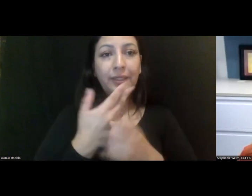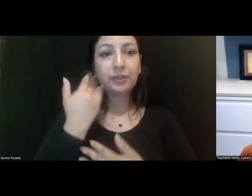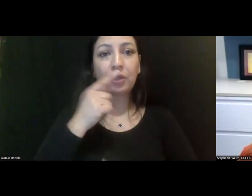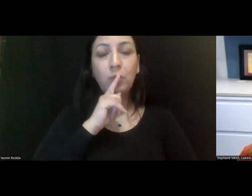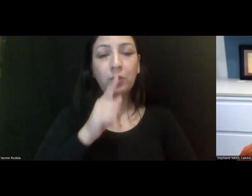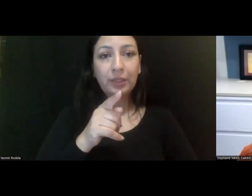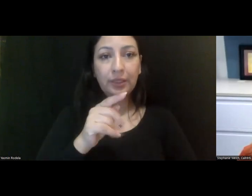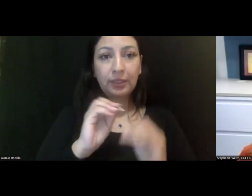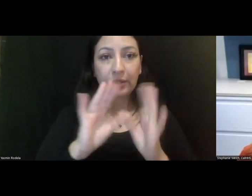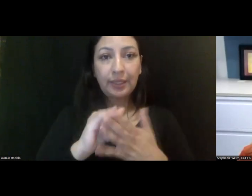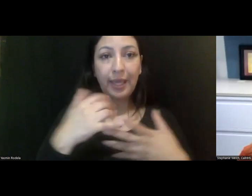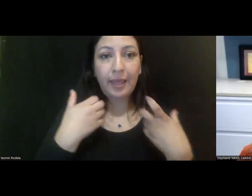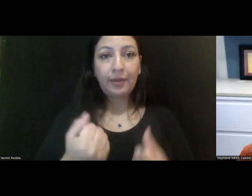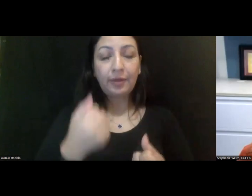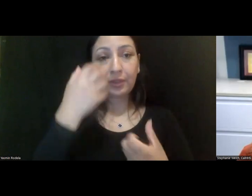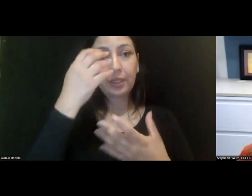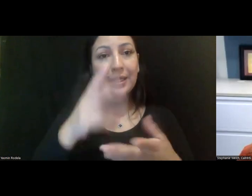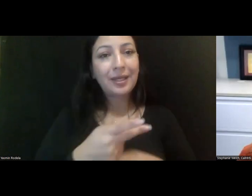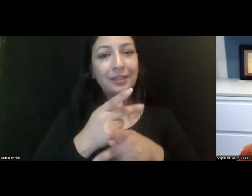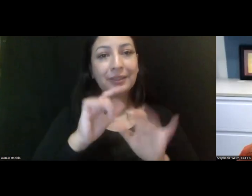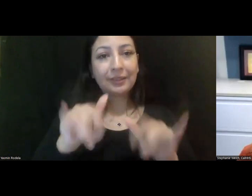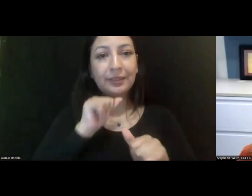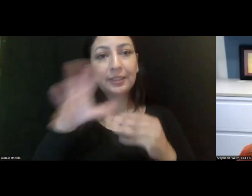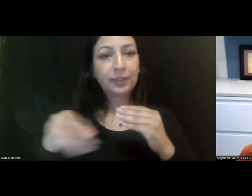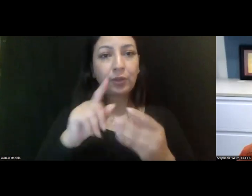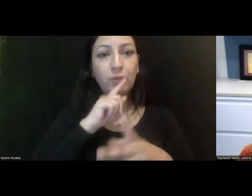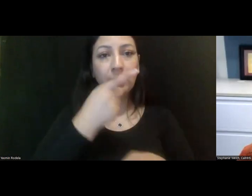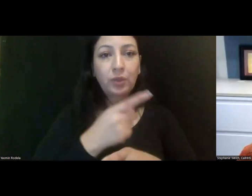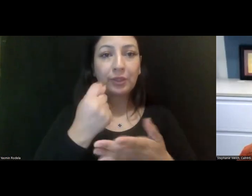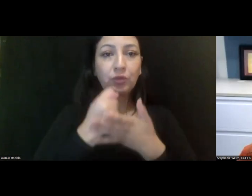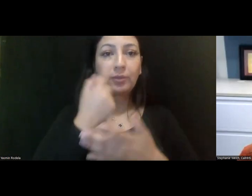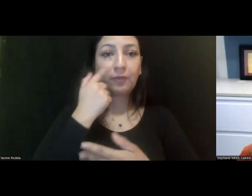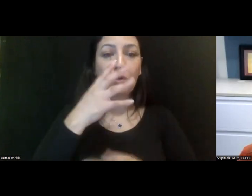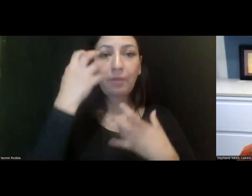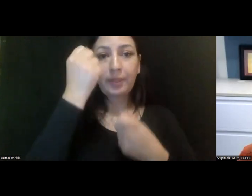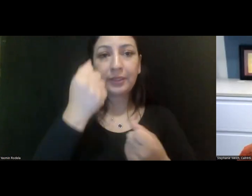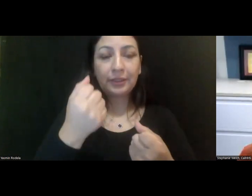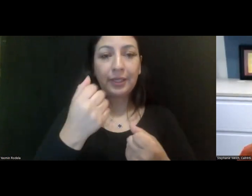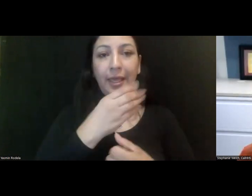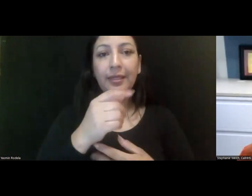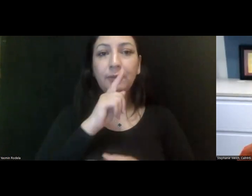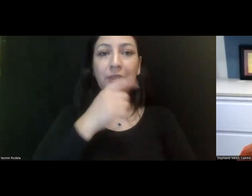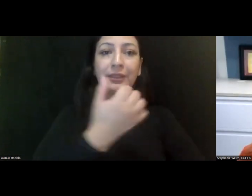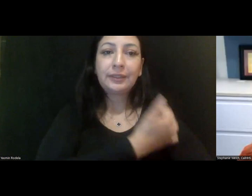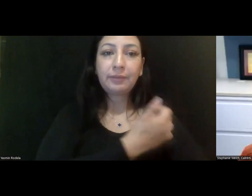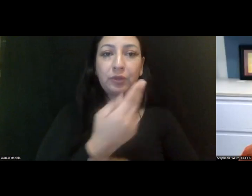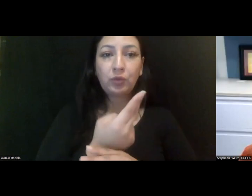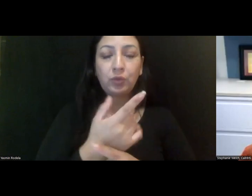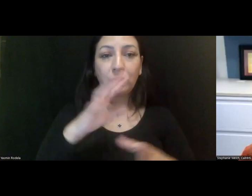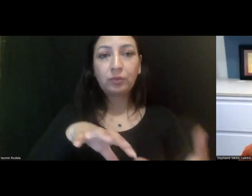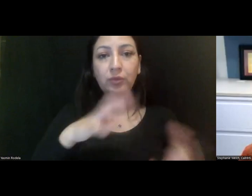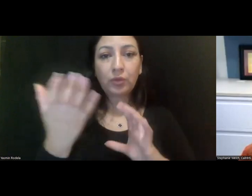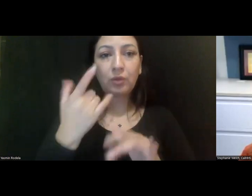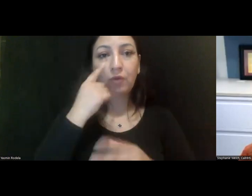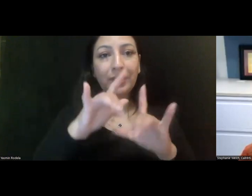frankly, that was a healthcare system that did not include, uh, proper treatment for mental health and substance use disorders to a